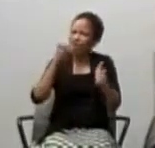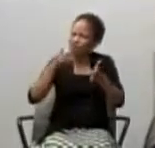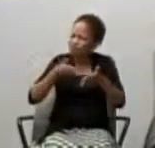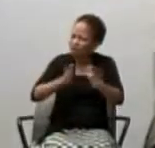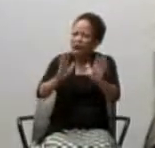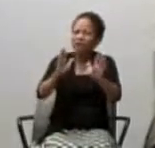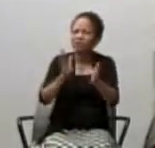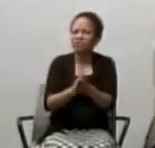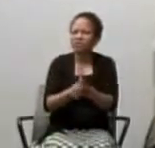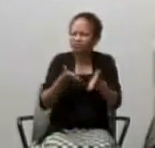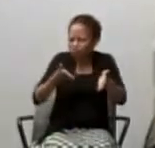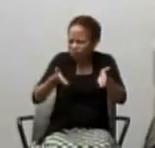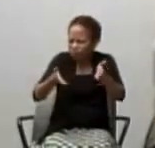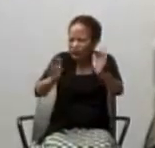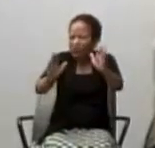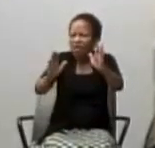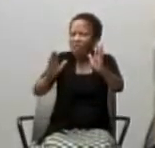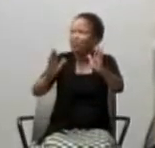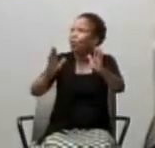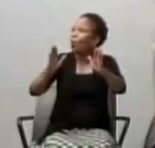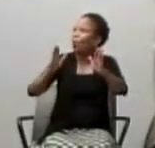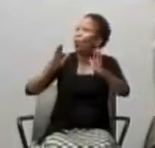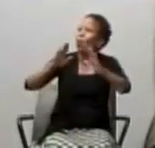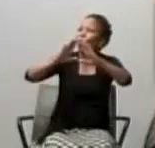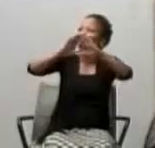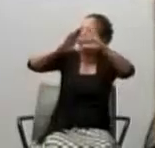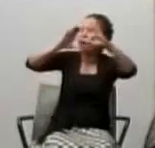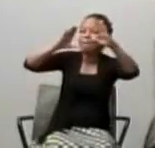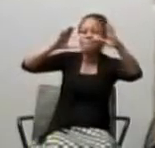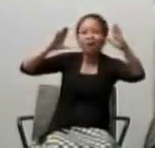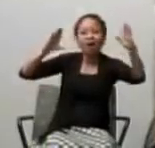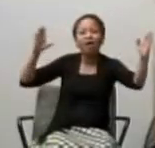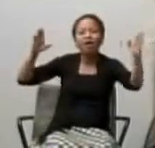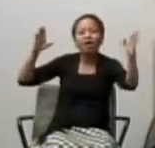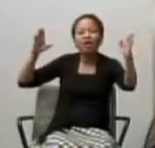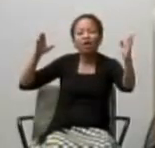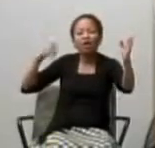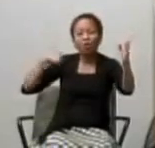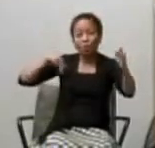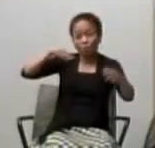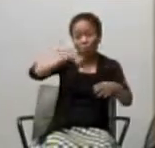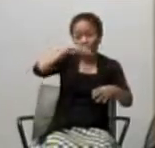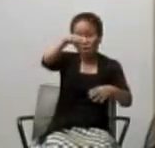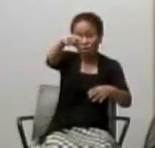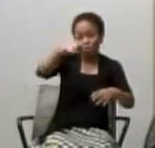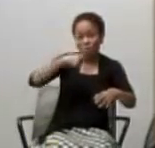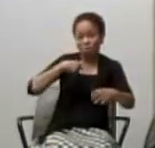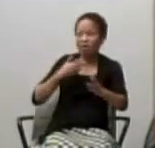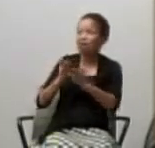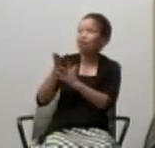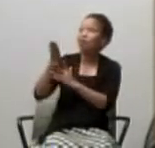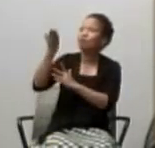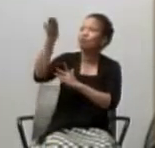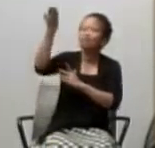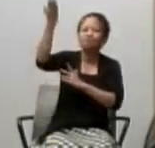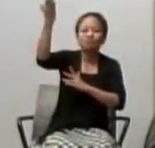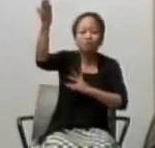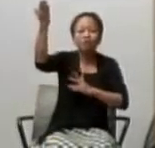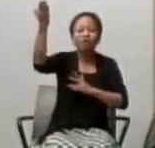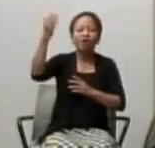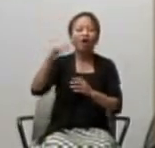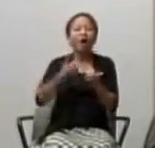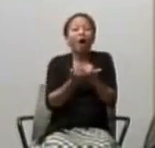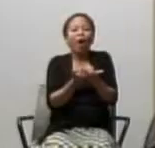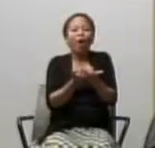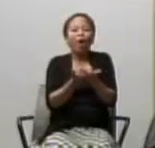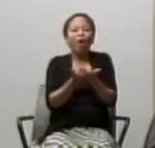us all. A living opening to the curtain that is to see his body. True Christ.